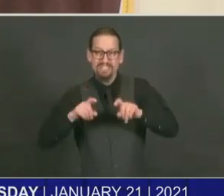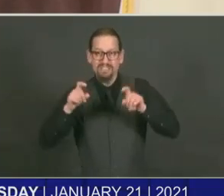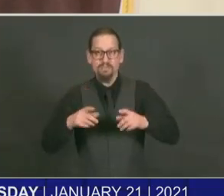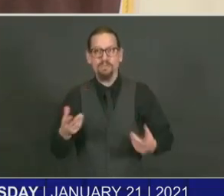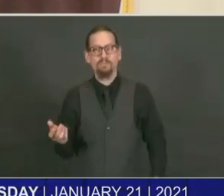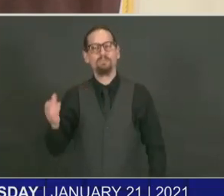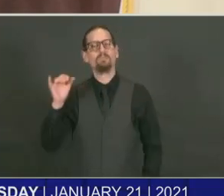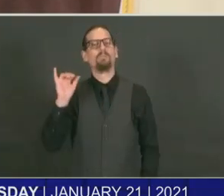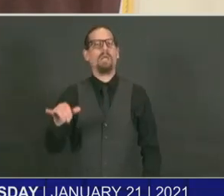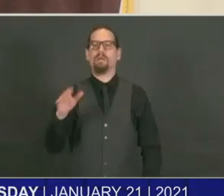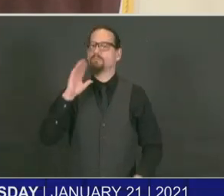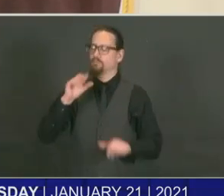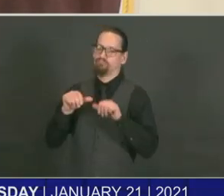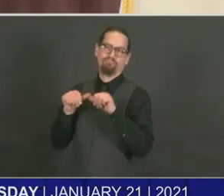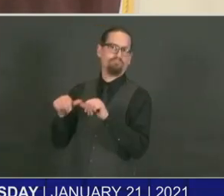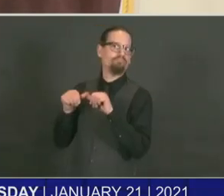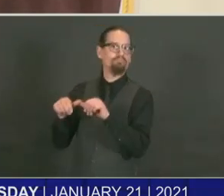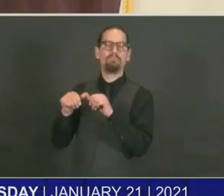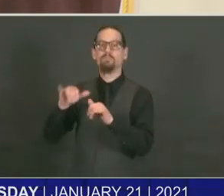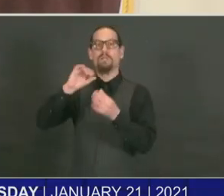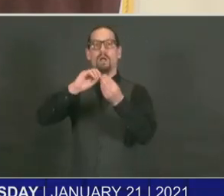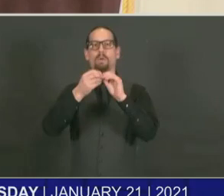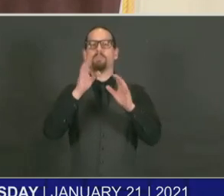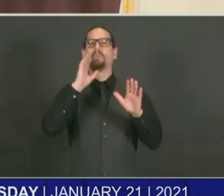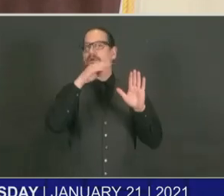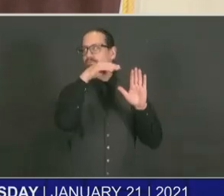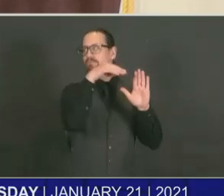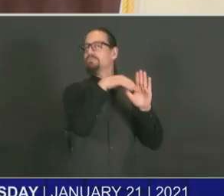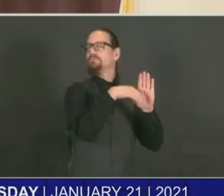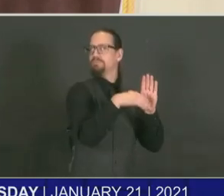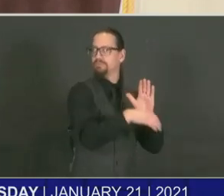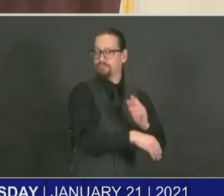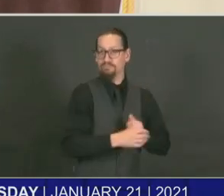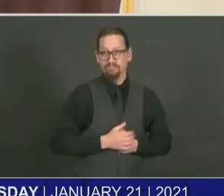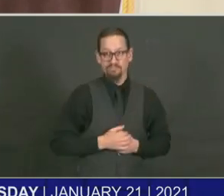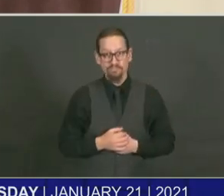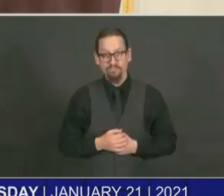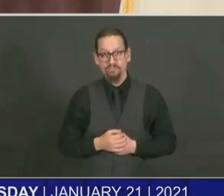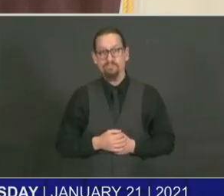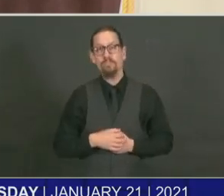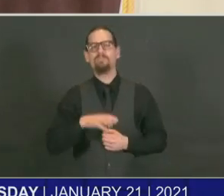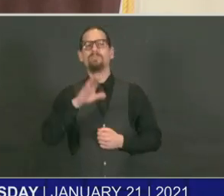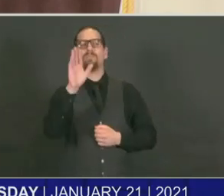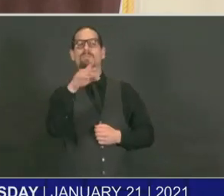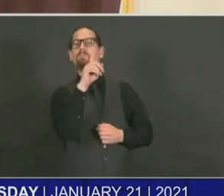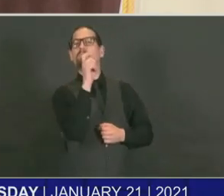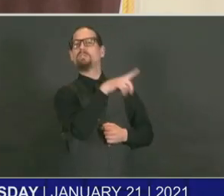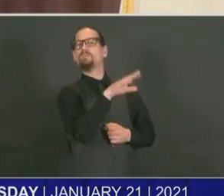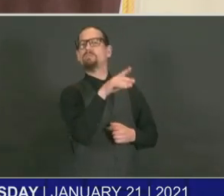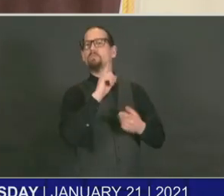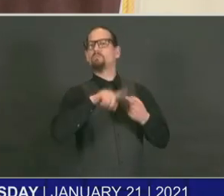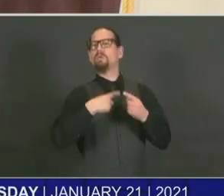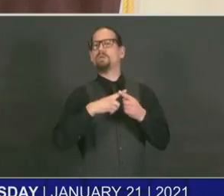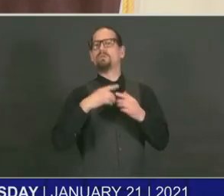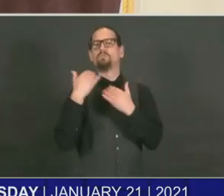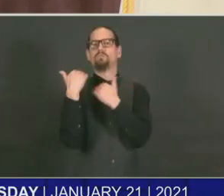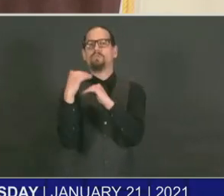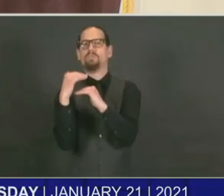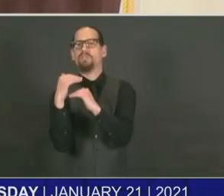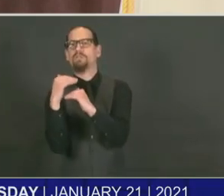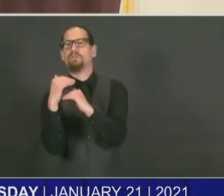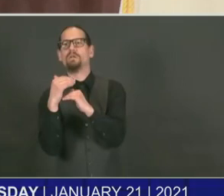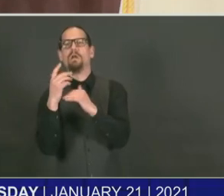in the direction we want. When do you consider it or anticipate considering easing some of the restrictions that are currently in place?